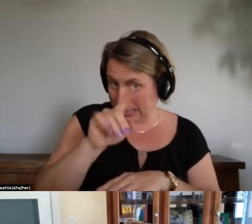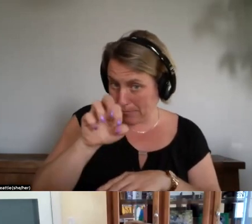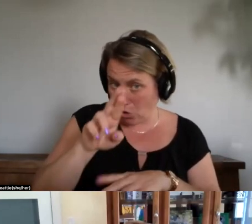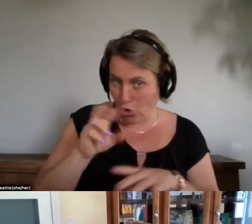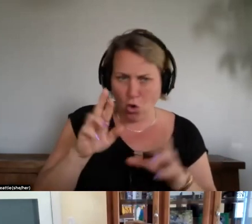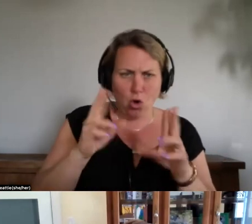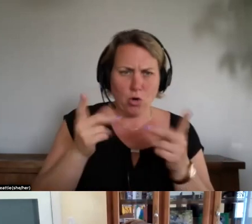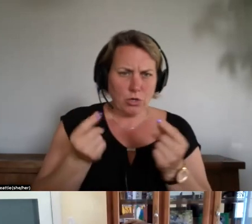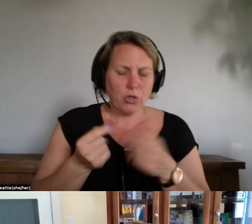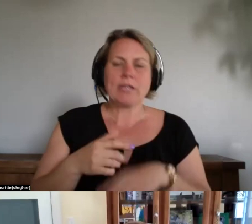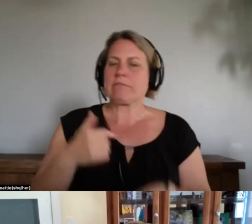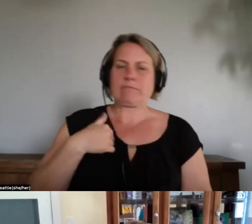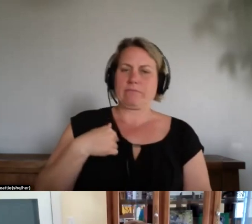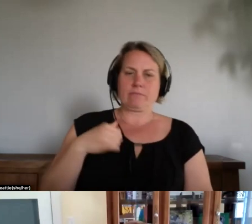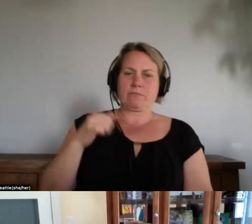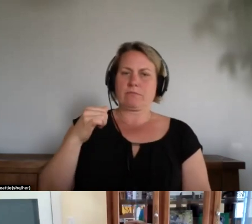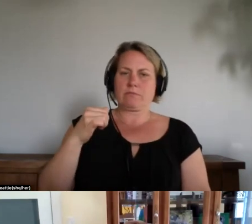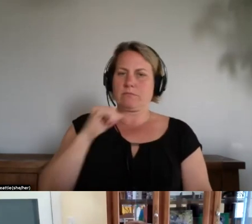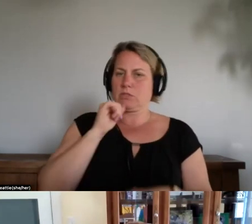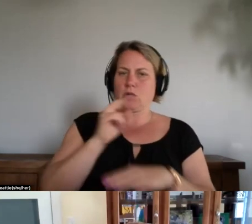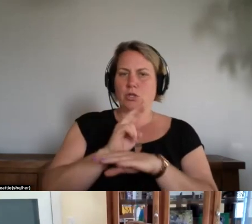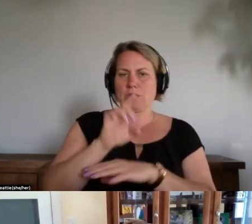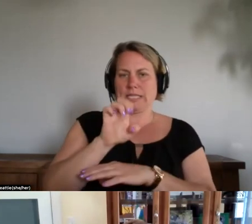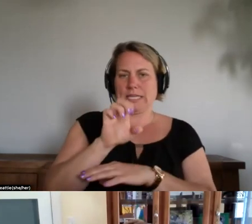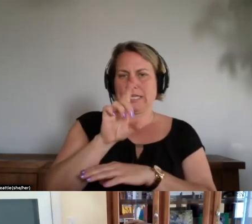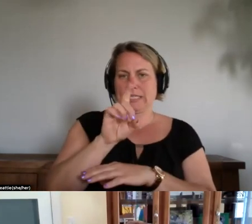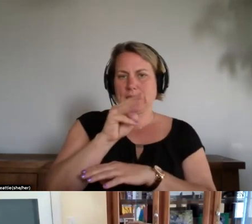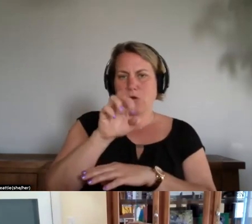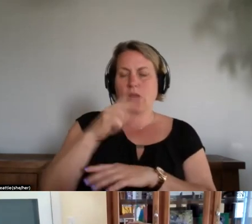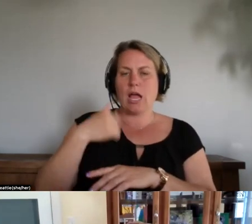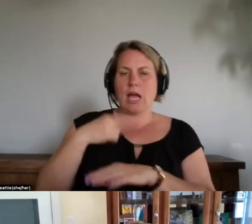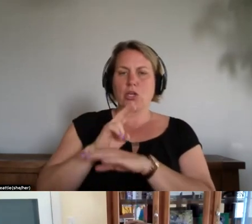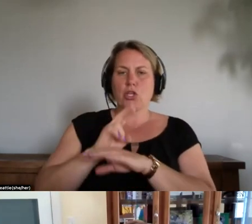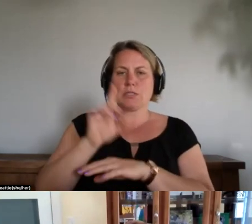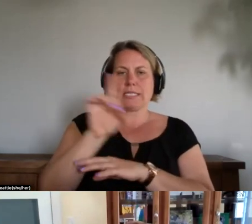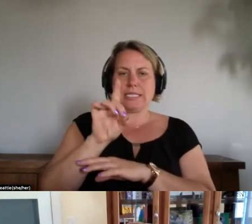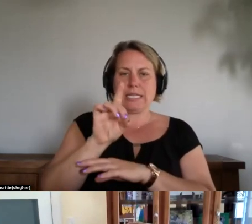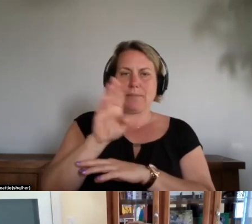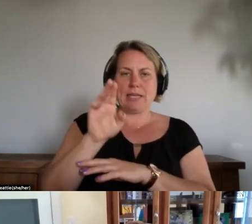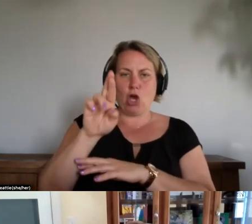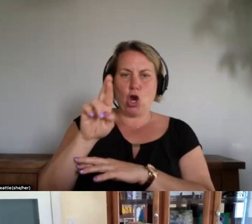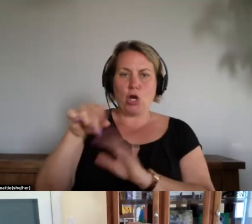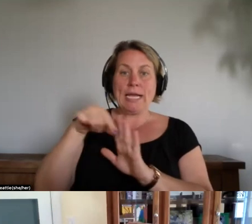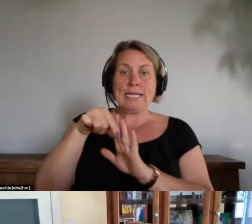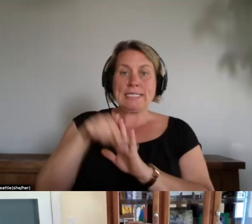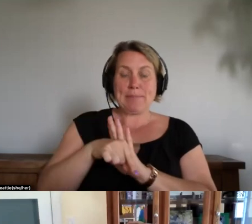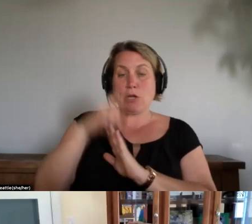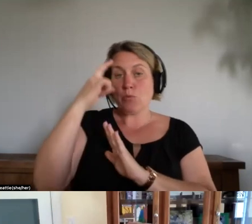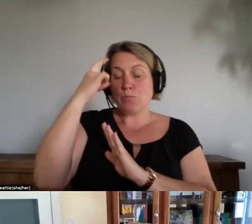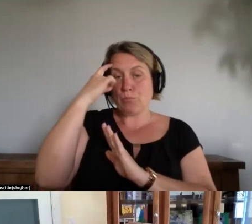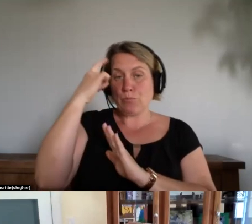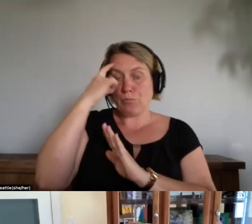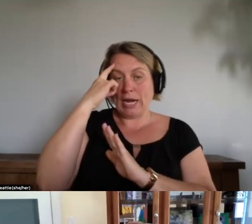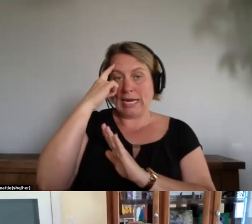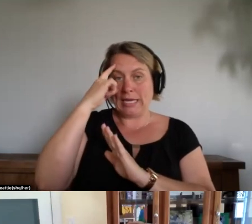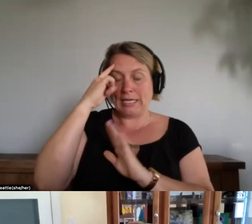use emdr i i use dbr so deep brain reorienting i went through um i